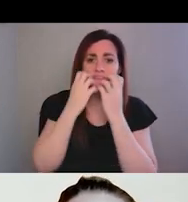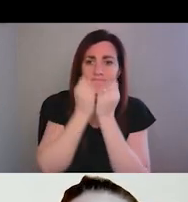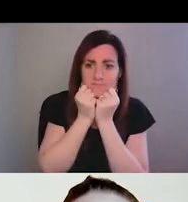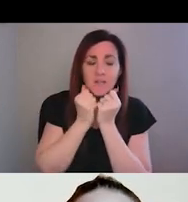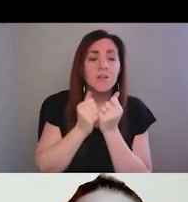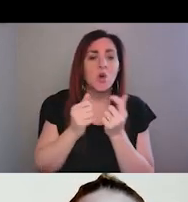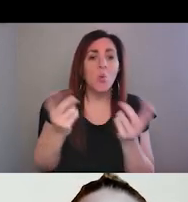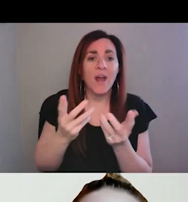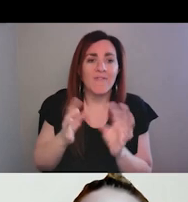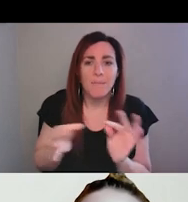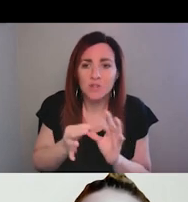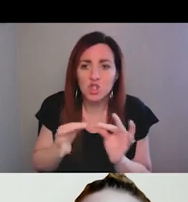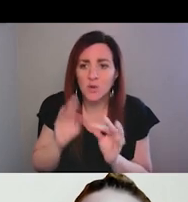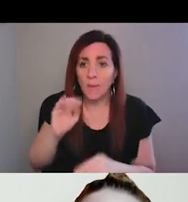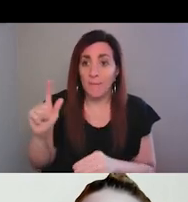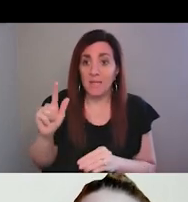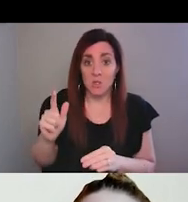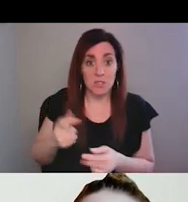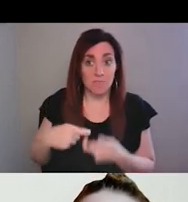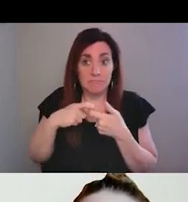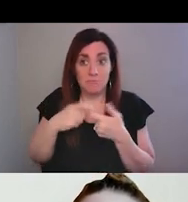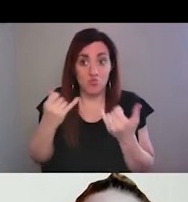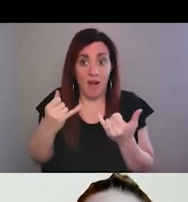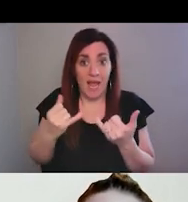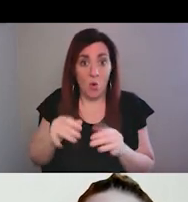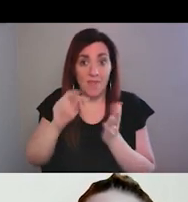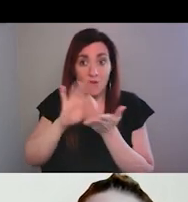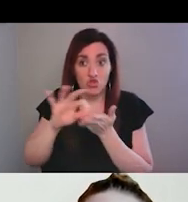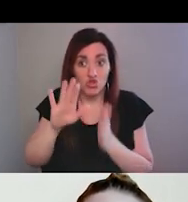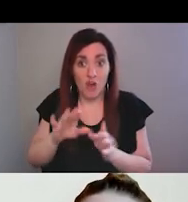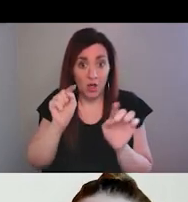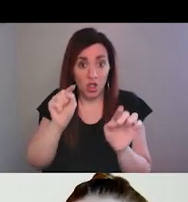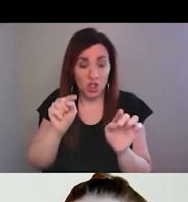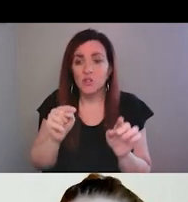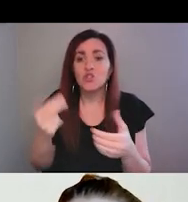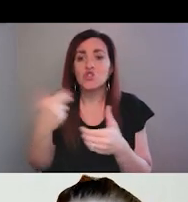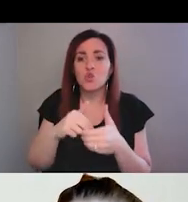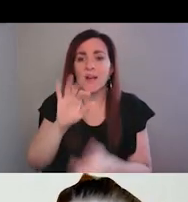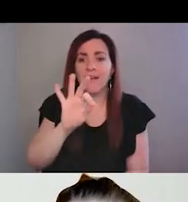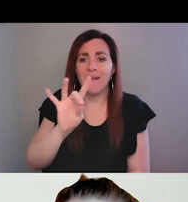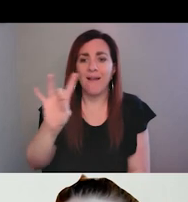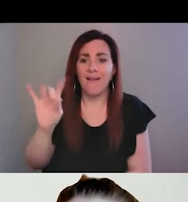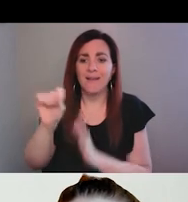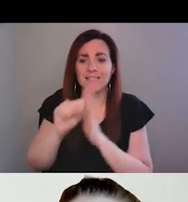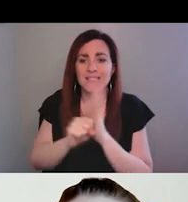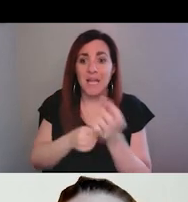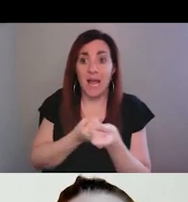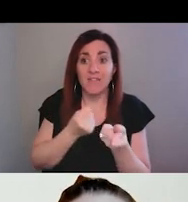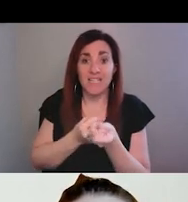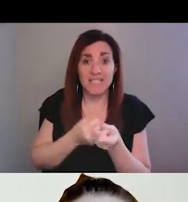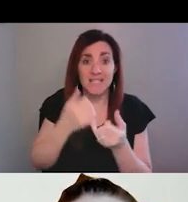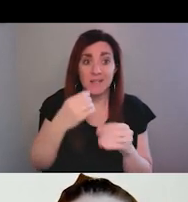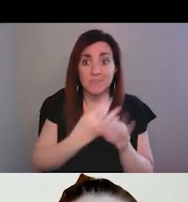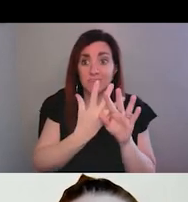of the bills pending in our tracker, um, just a reminder to be sure to join our, uh, 98 state advocacy calls that are once a month,